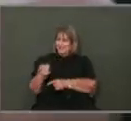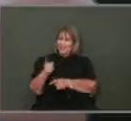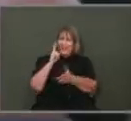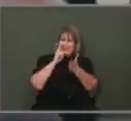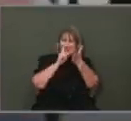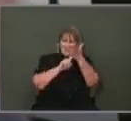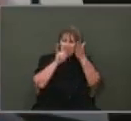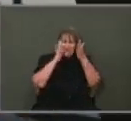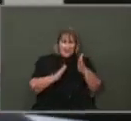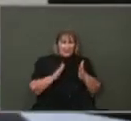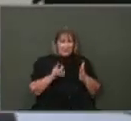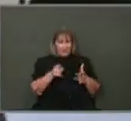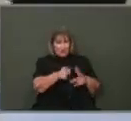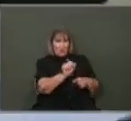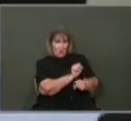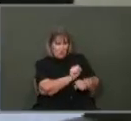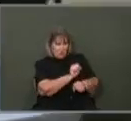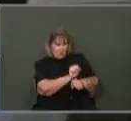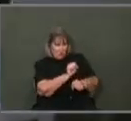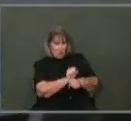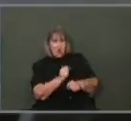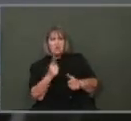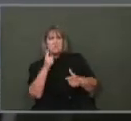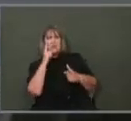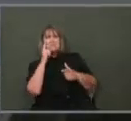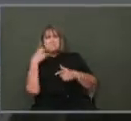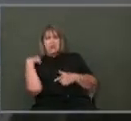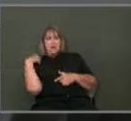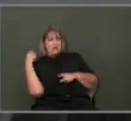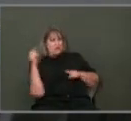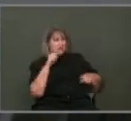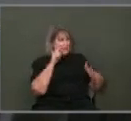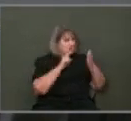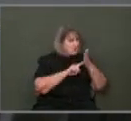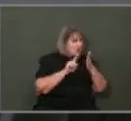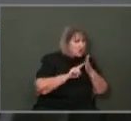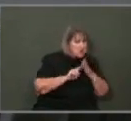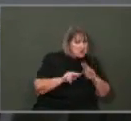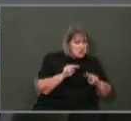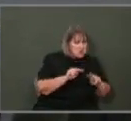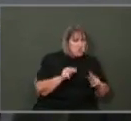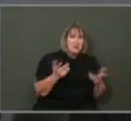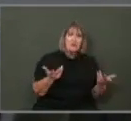that go out and check and also appear on the Highway 90.